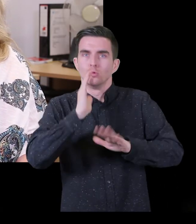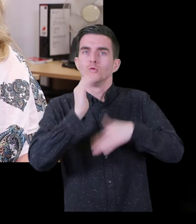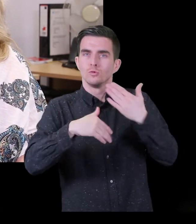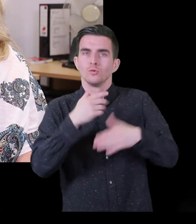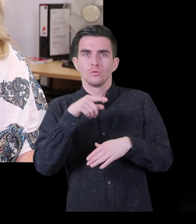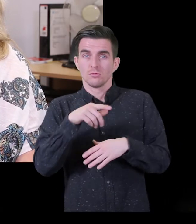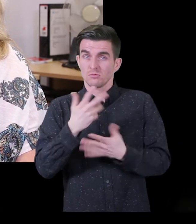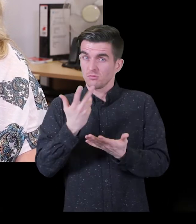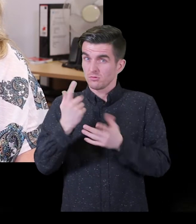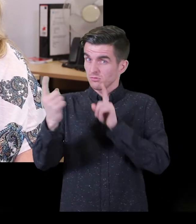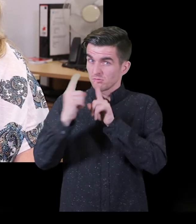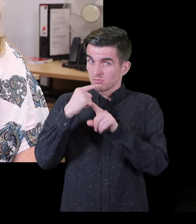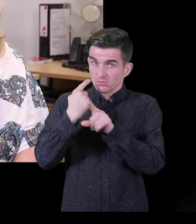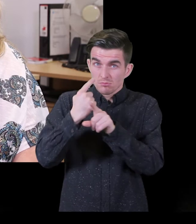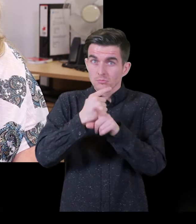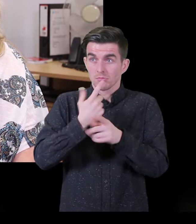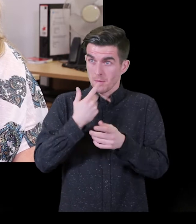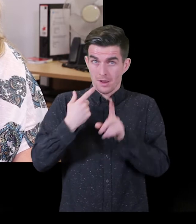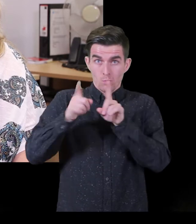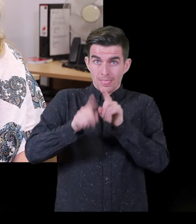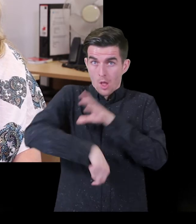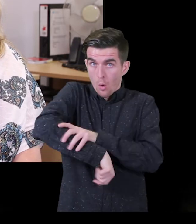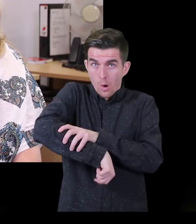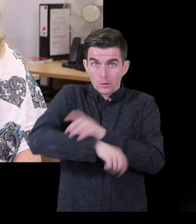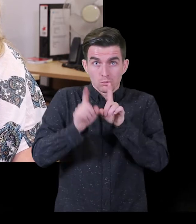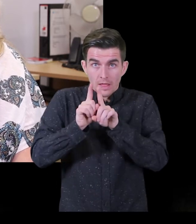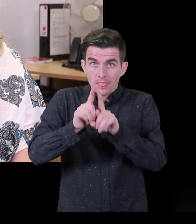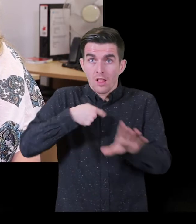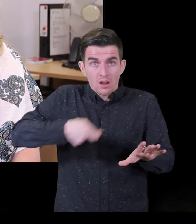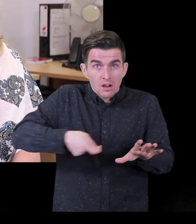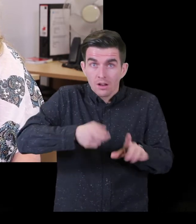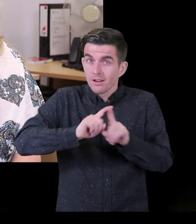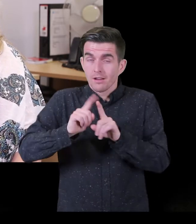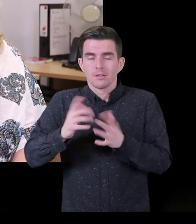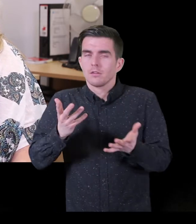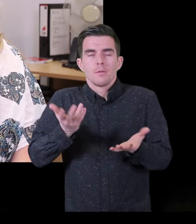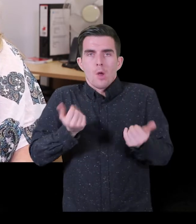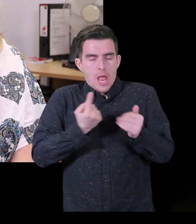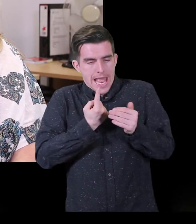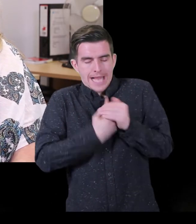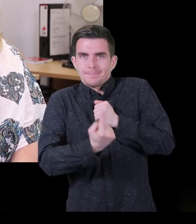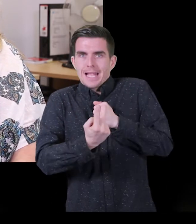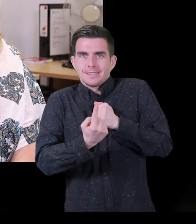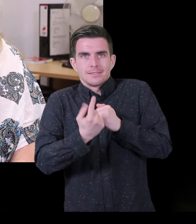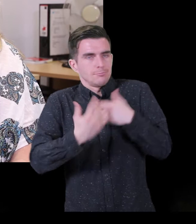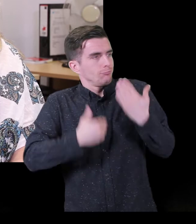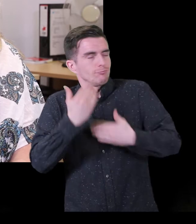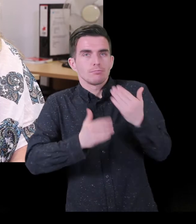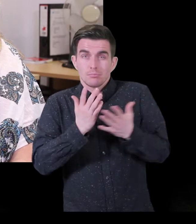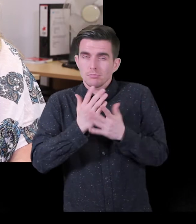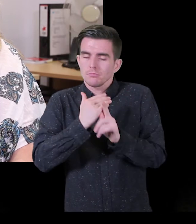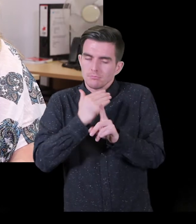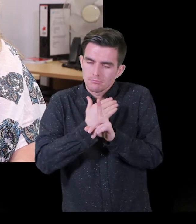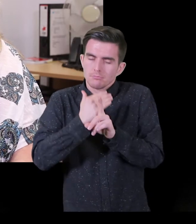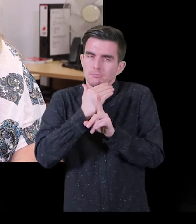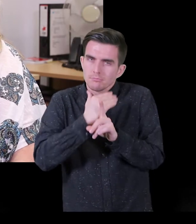out on your own, even if that was just with someone that you were taking their arm. And that would be built up